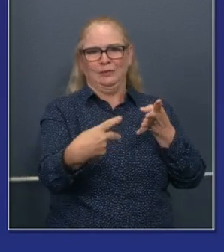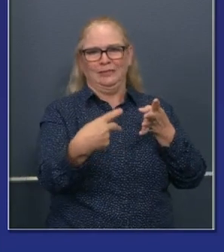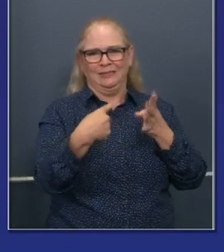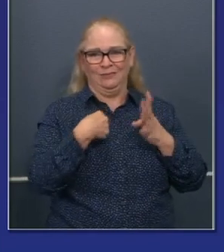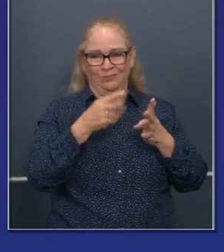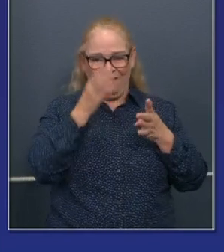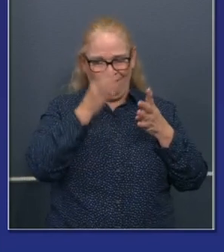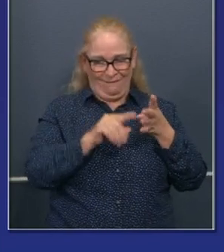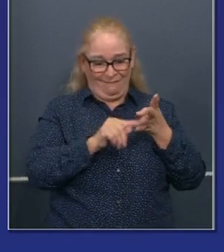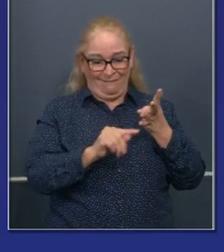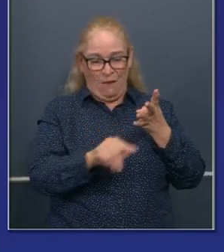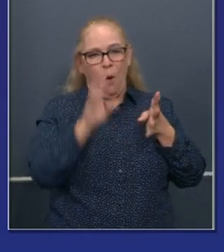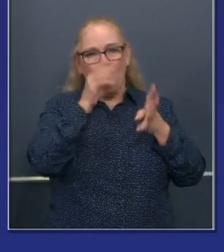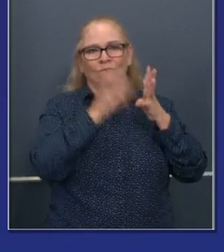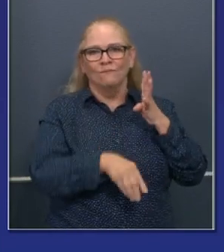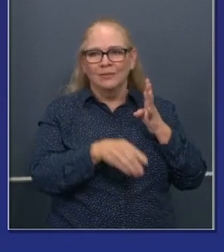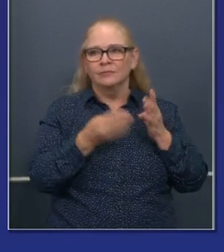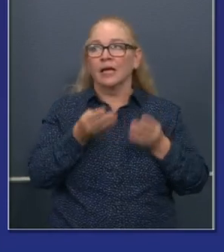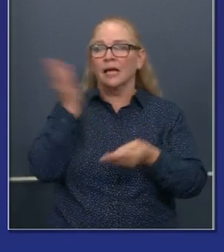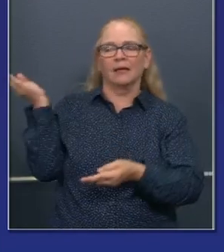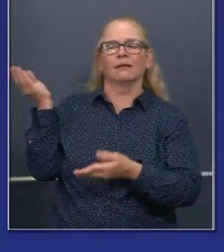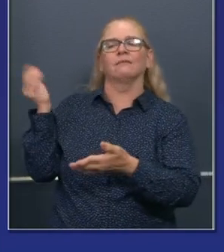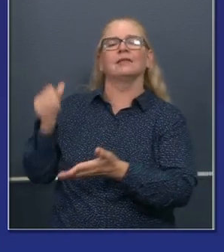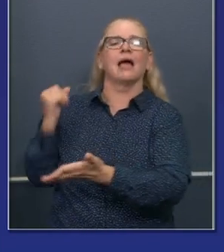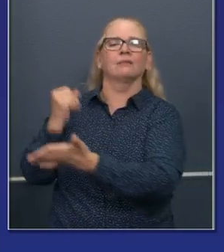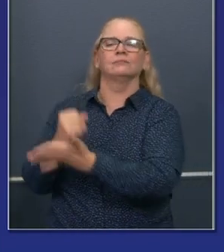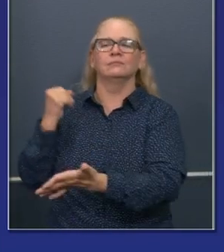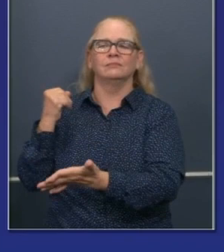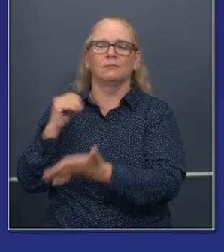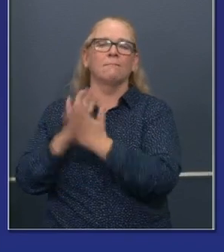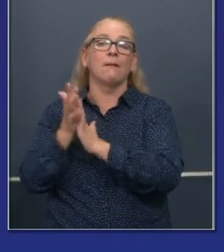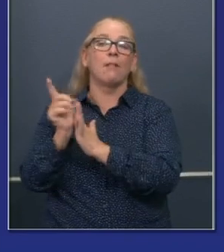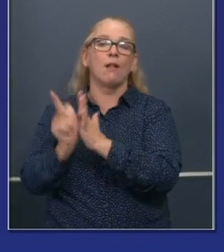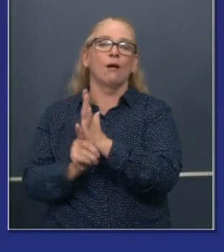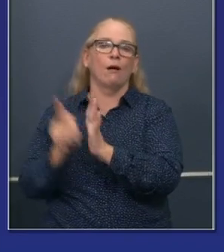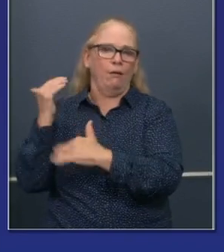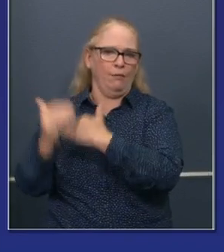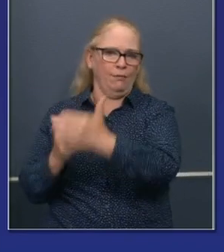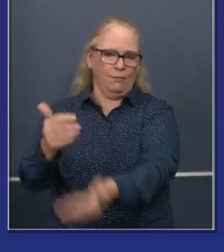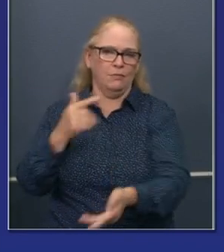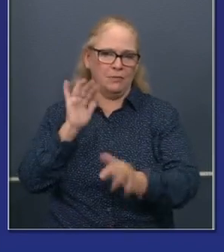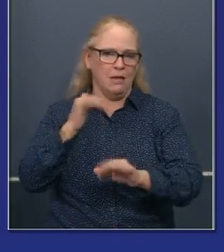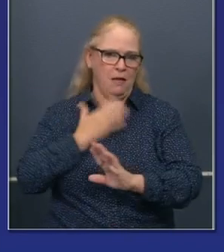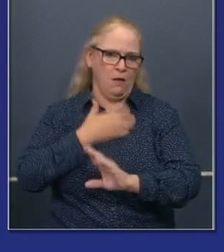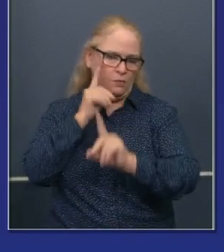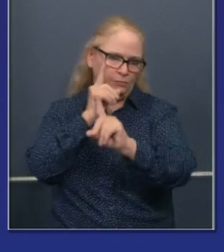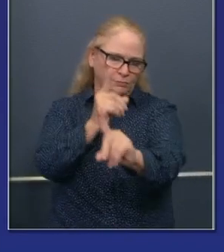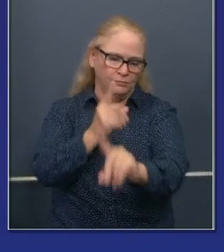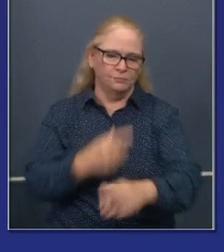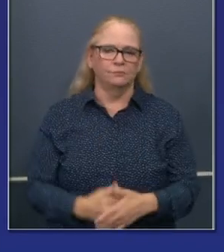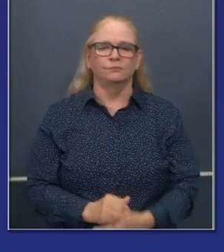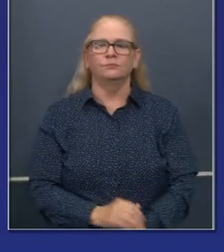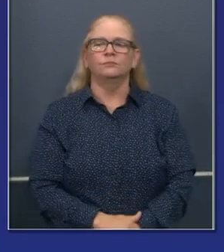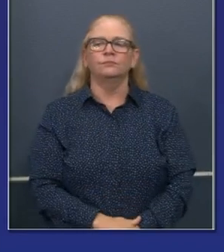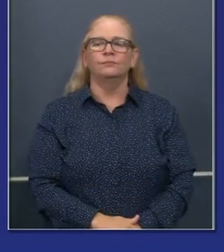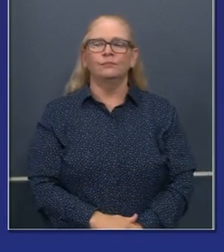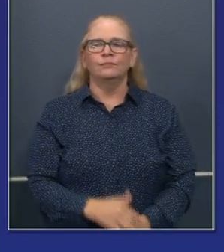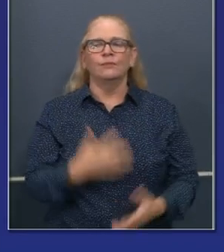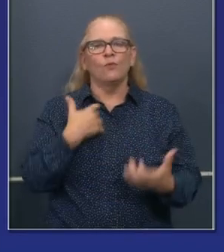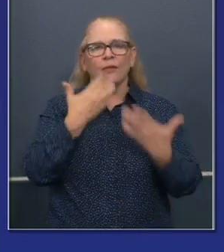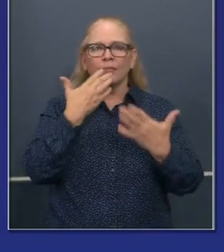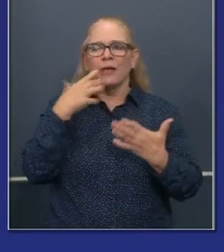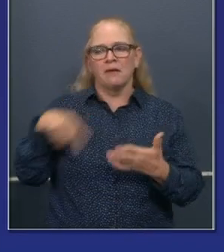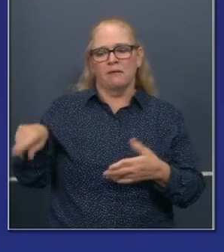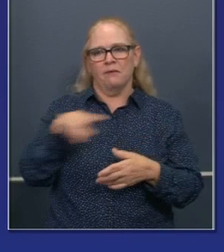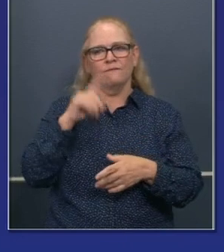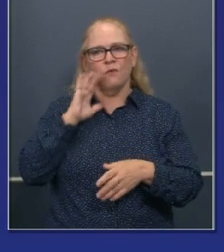space. Uh, again, I want to just thank a number of legislative leaders, uh, their, uh, specific ideas. And, uh, we continue to